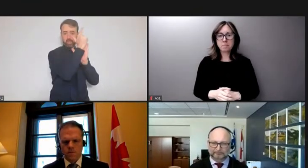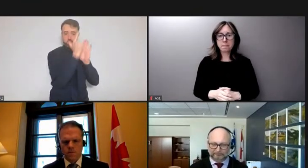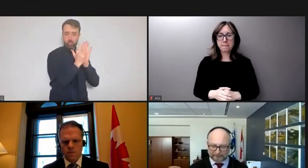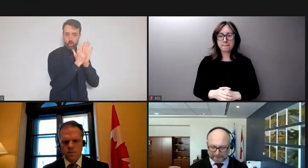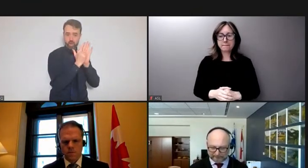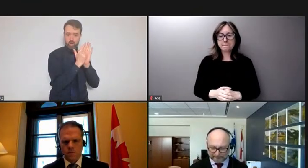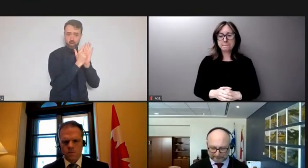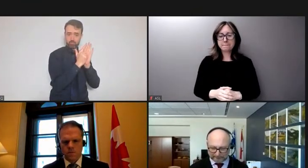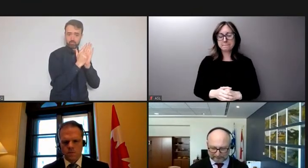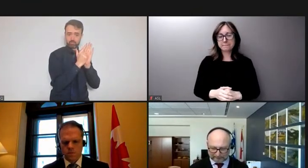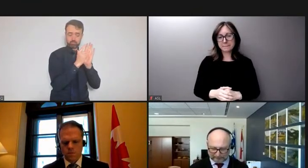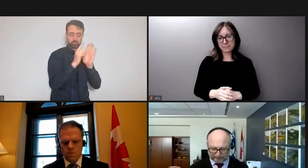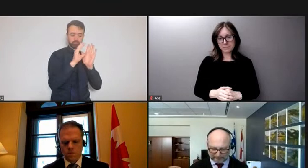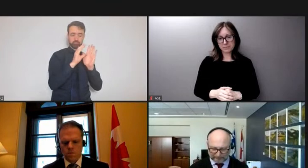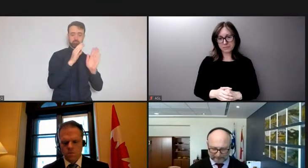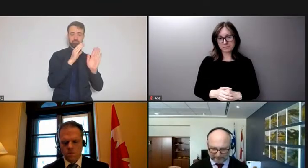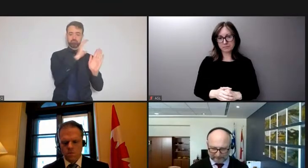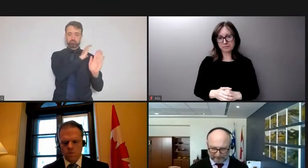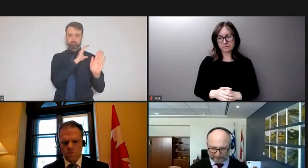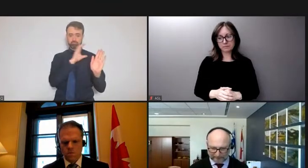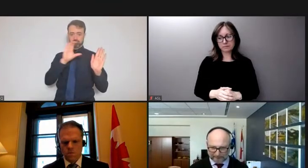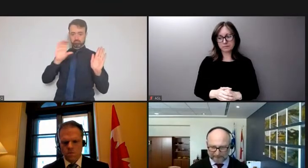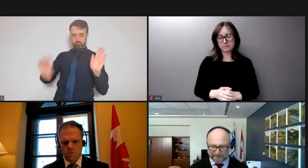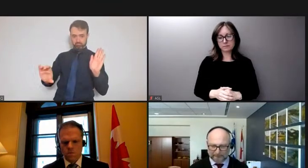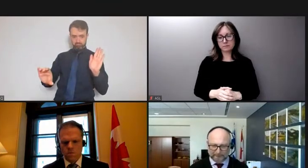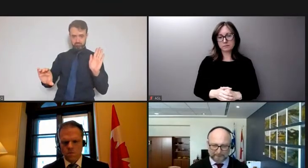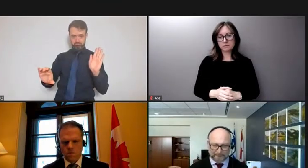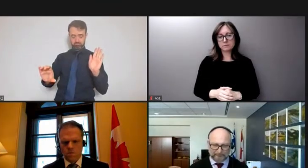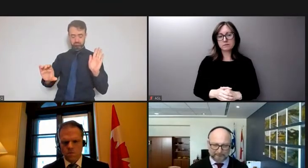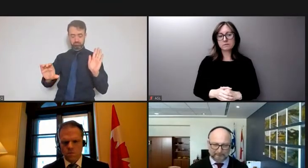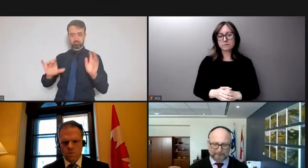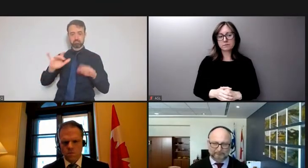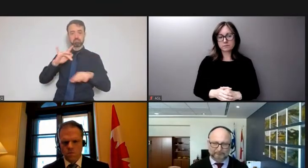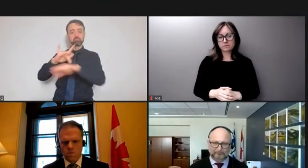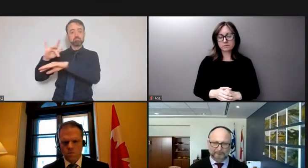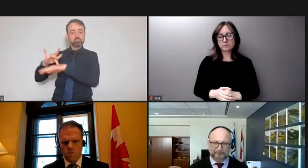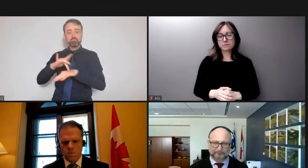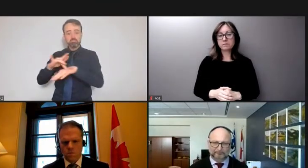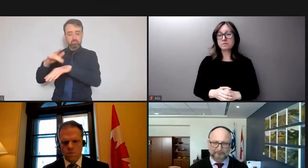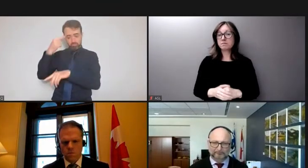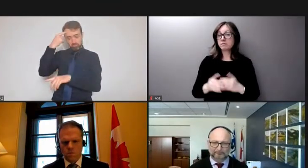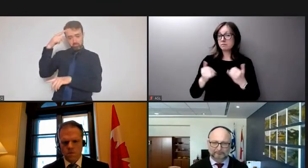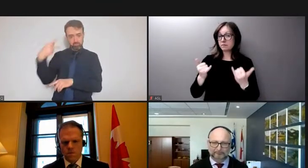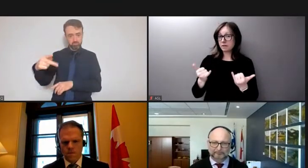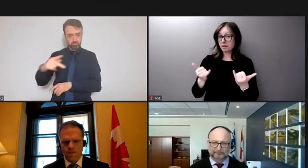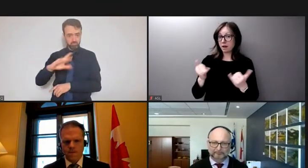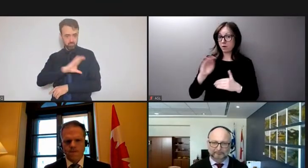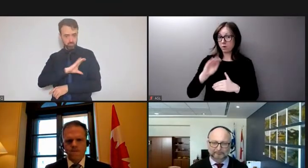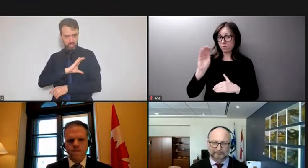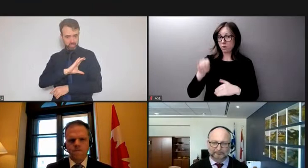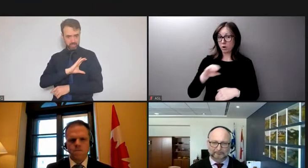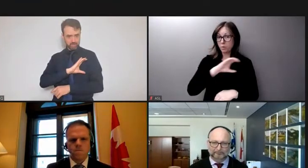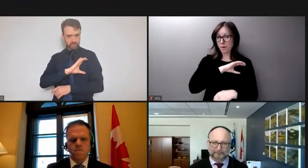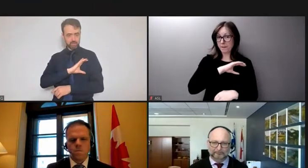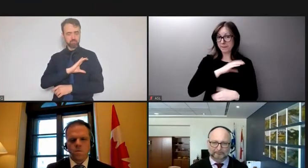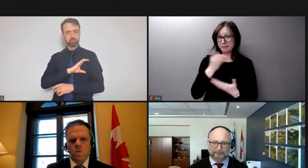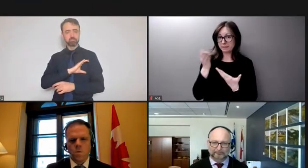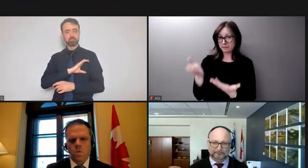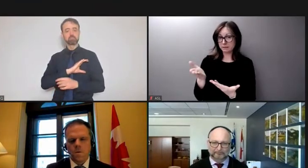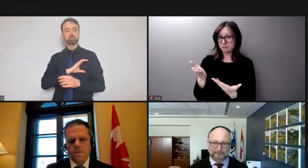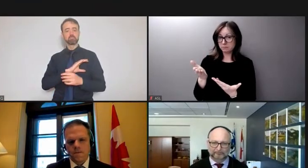are currently been used by the police force on the ground, including